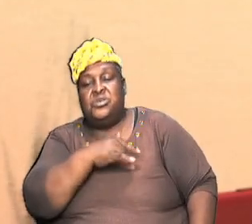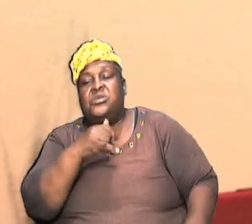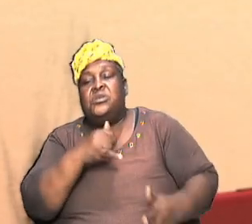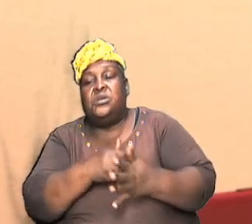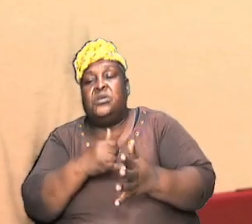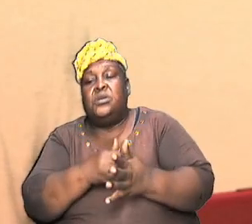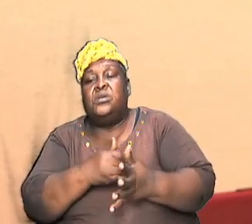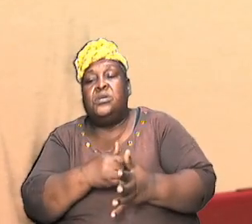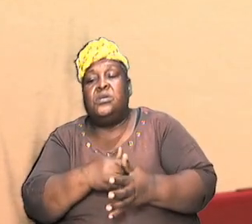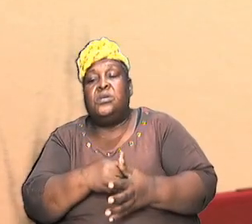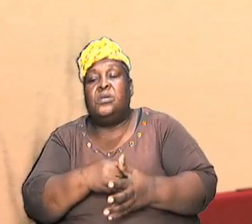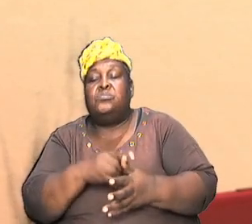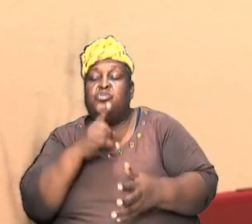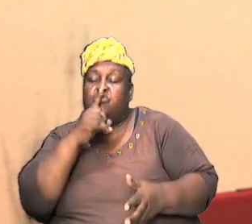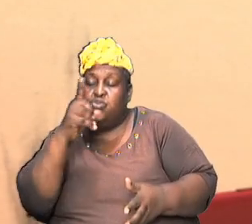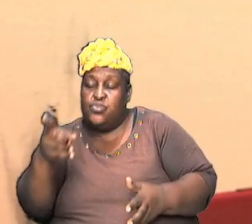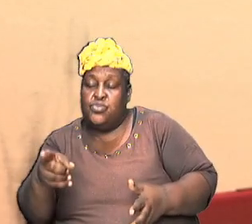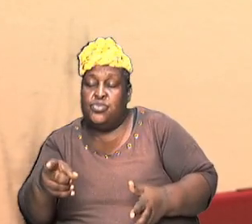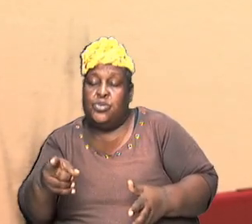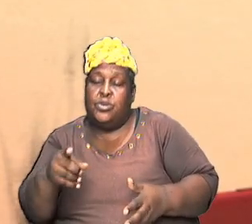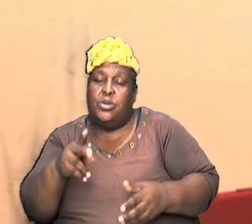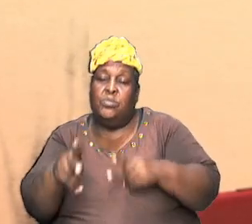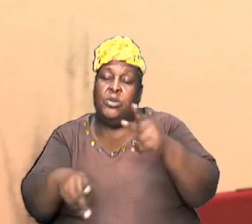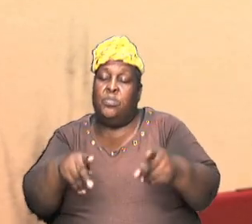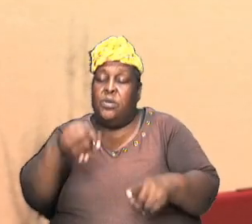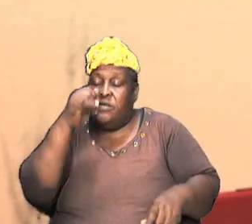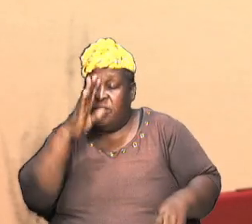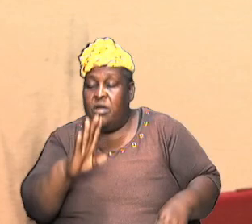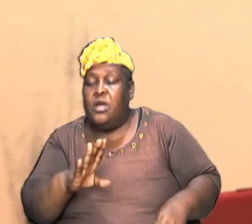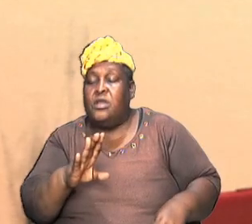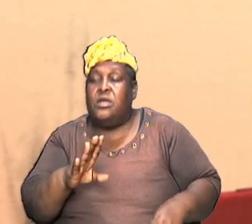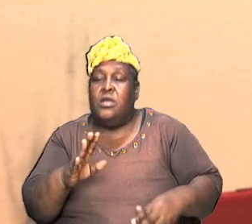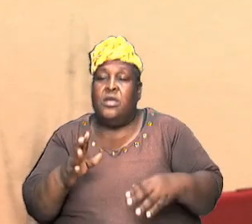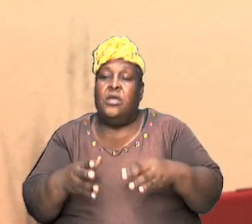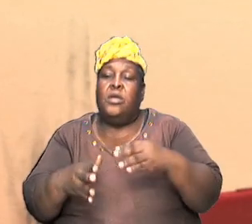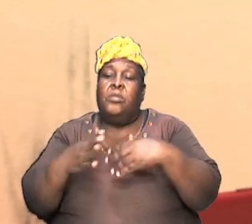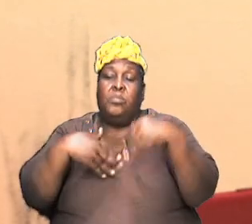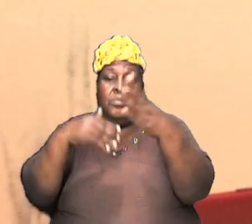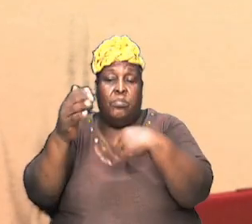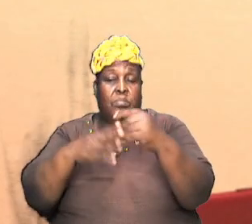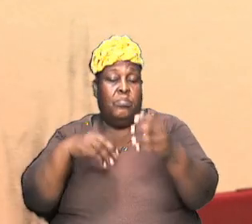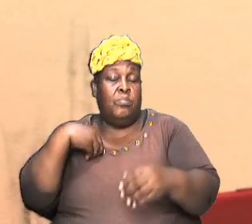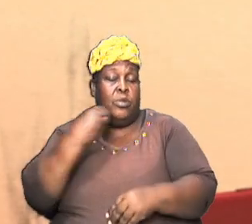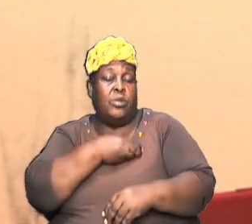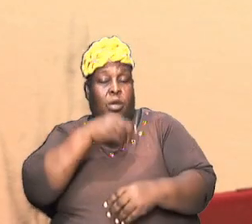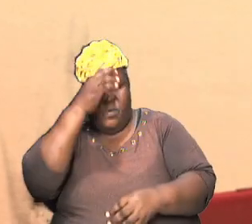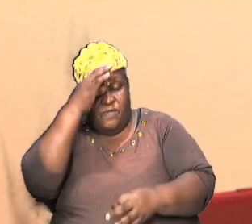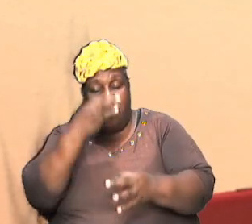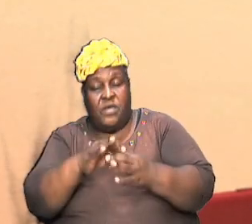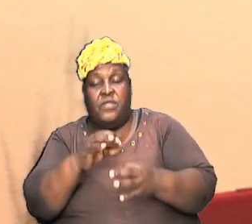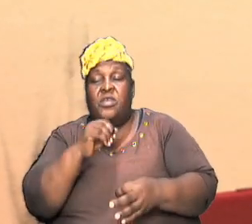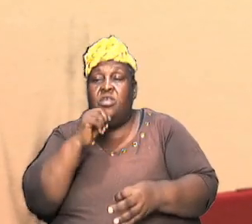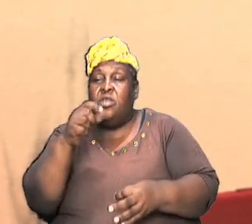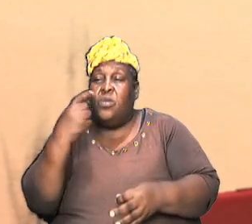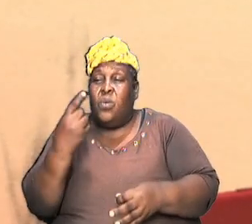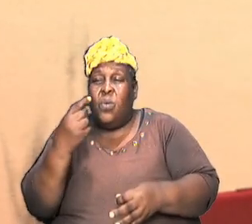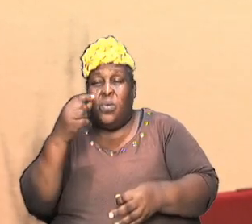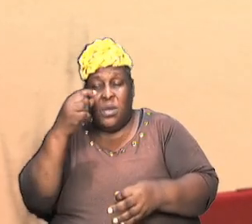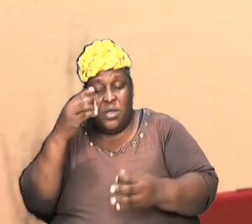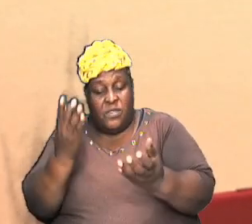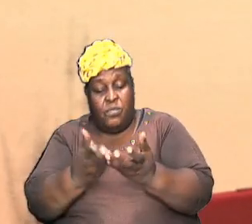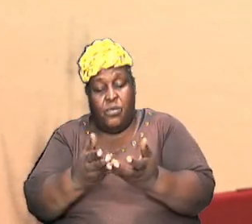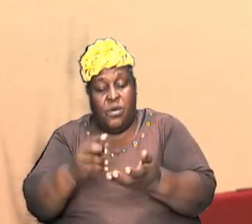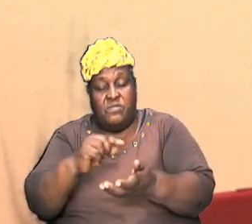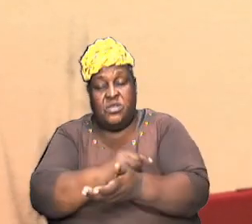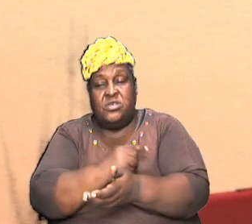absolutely guarantee saints of God that it will build our faith not only in the book of Genesis but our faith in the word